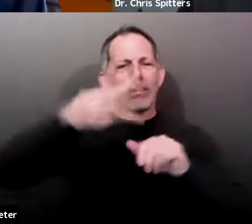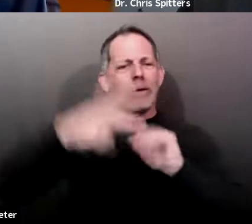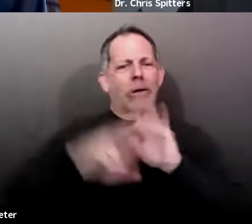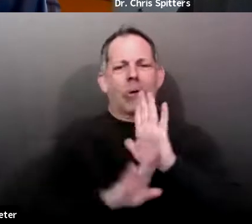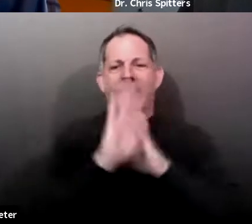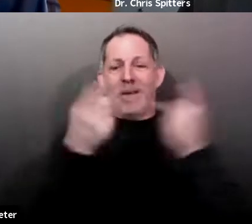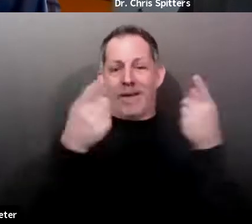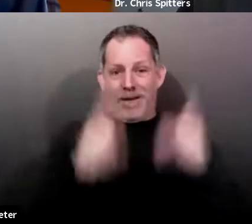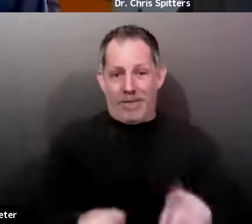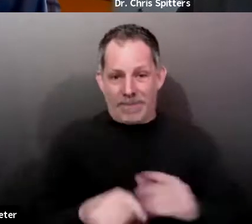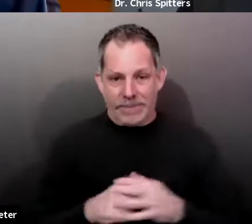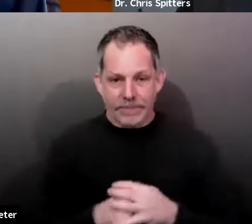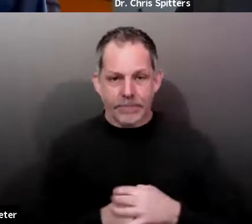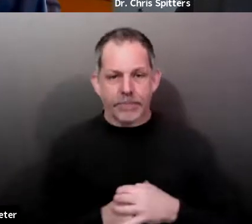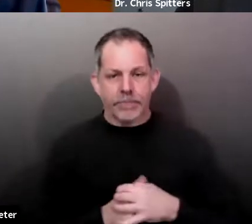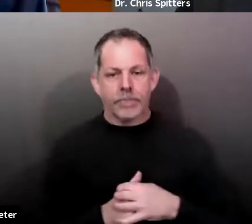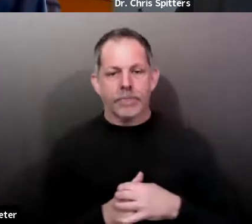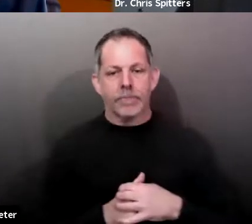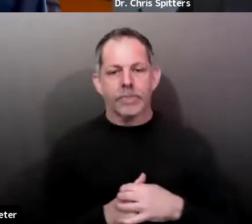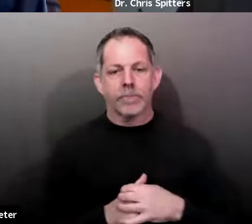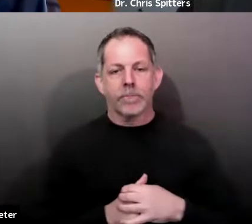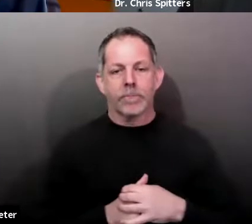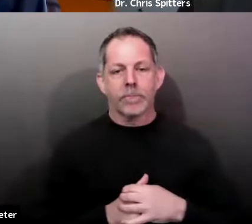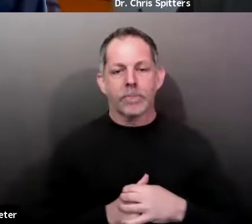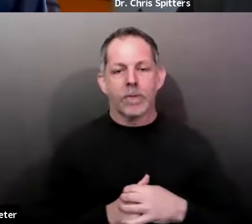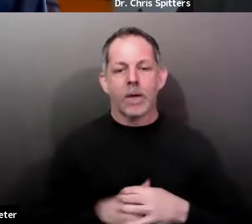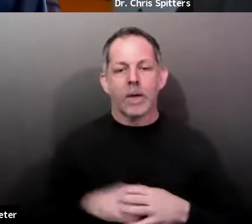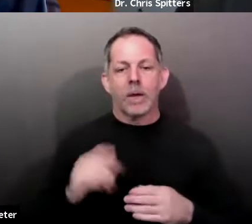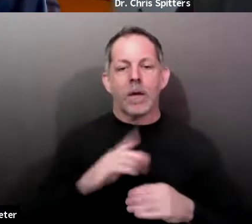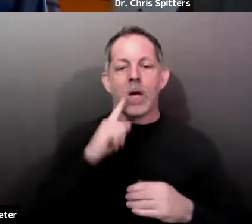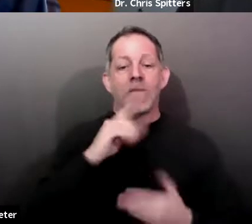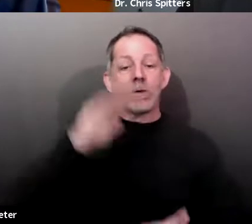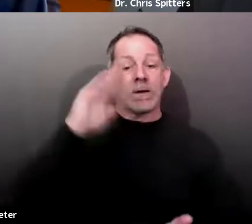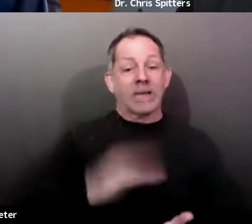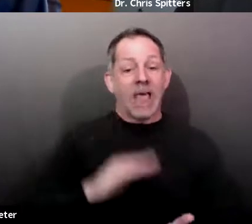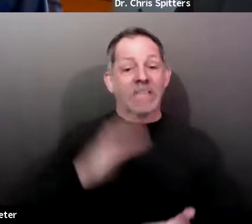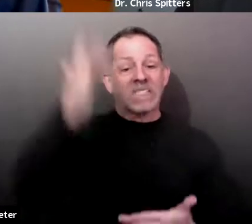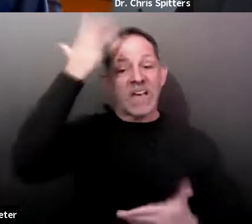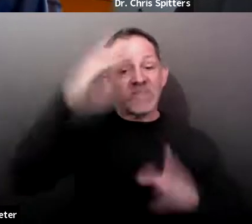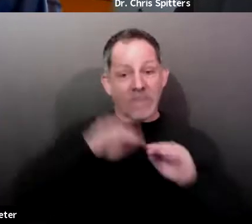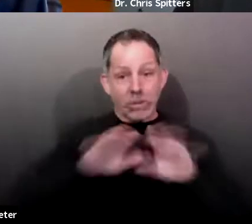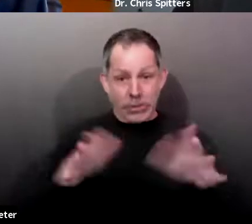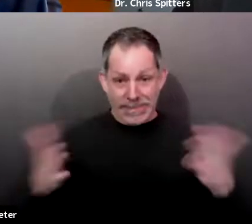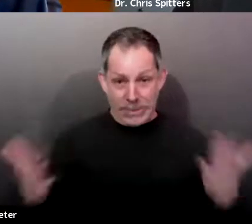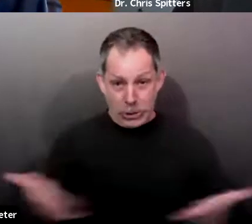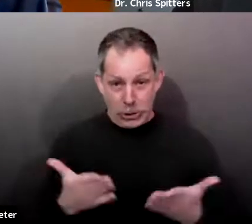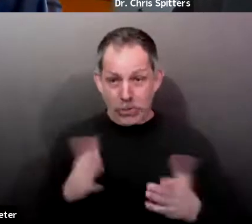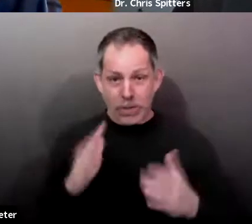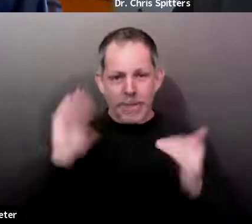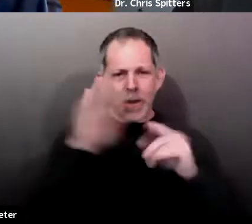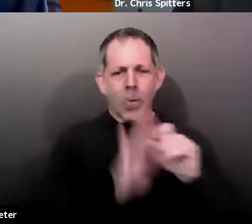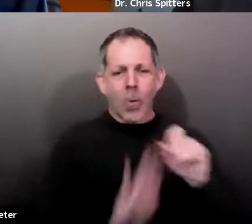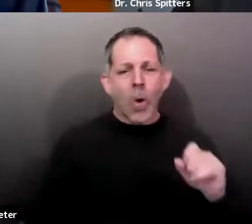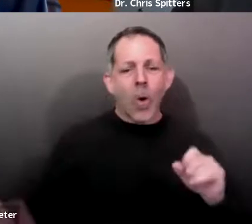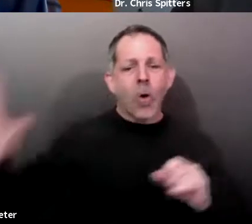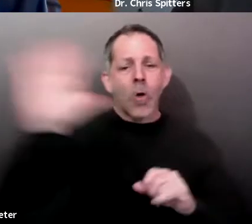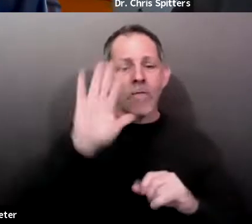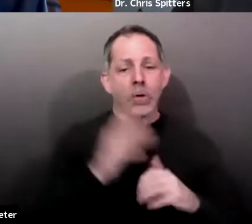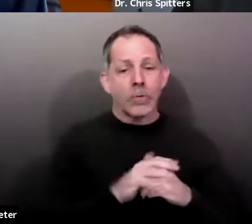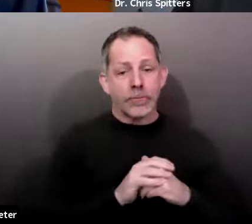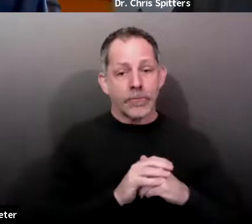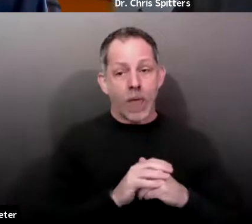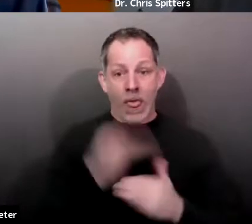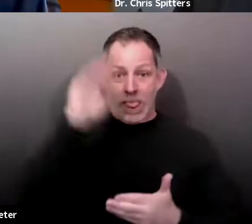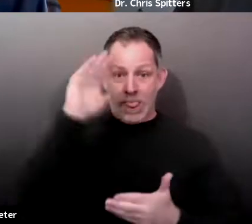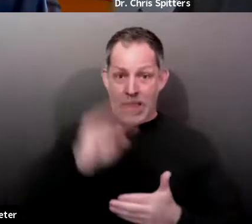less infections that are out there, uh, here and abroad, uh, the less, the, the smaller the pool from which these concerning